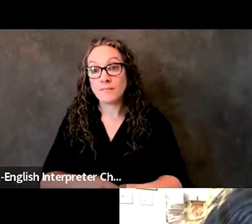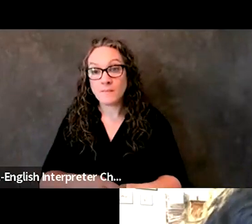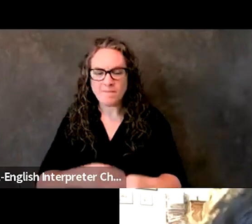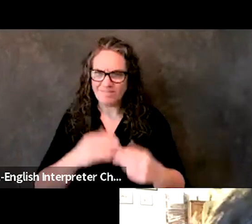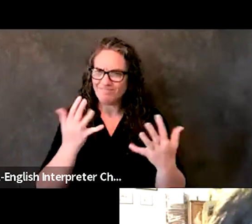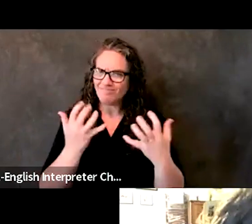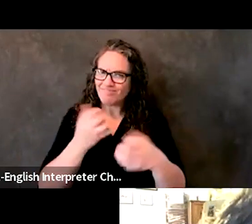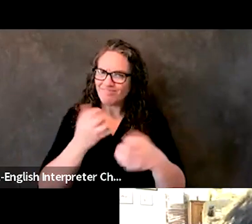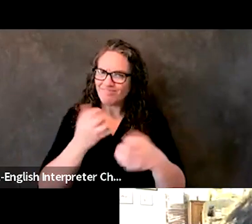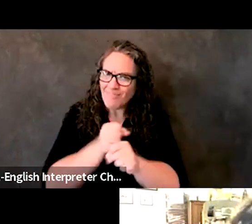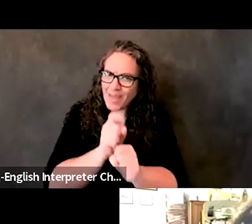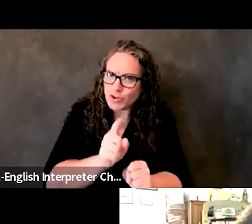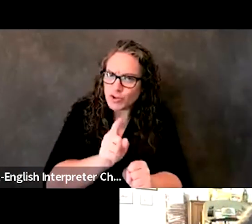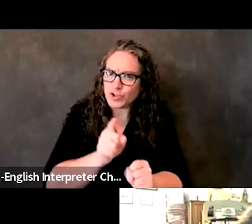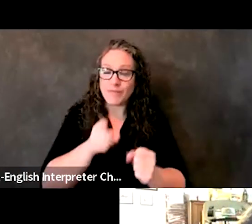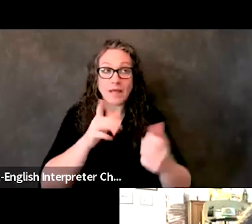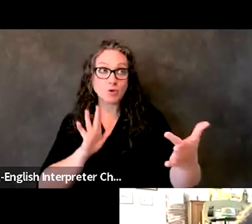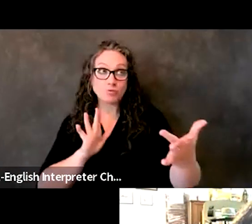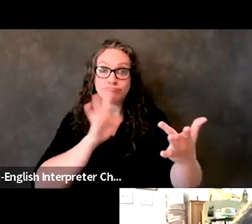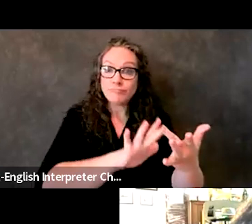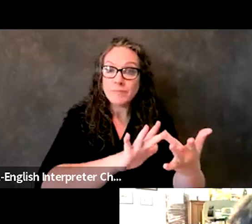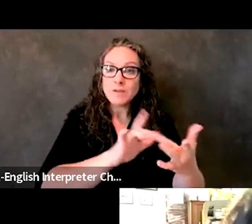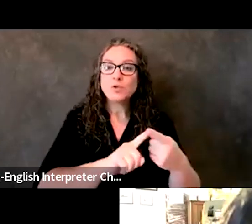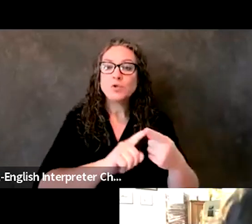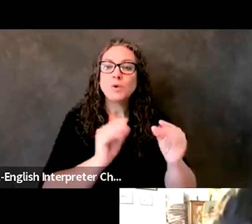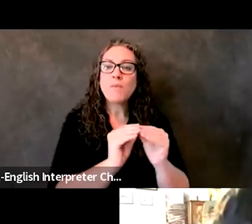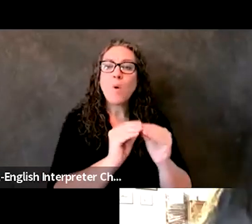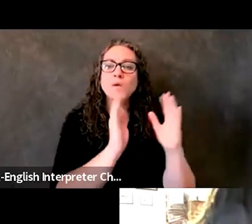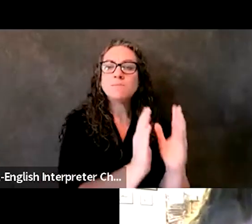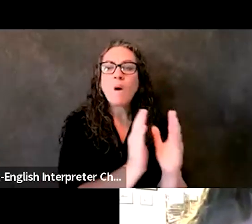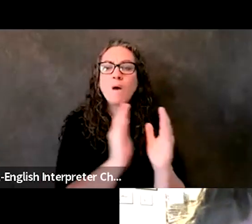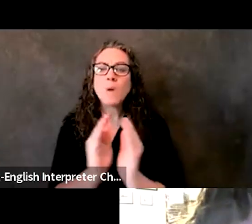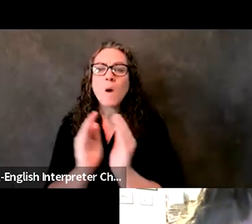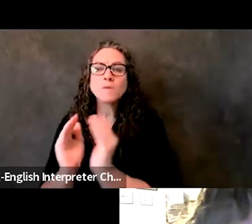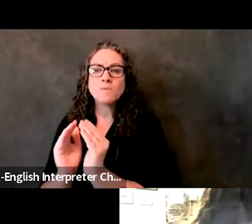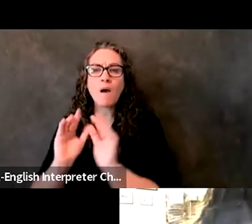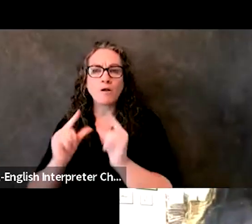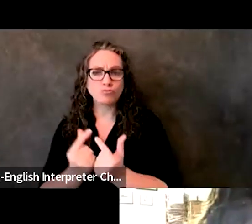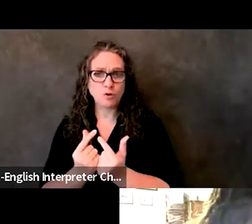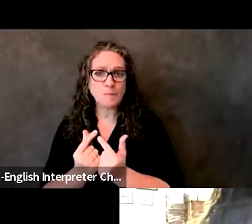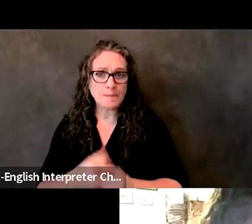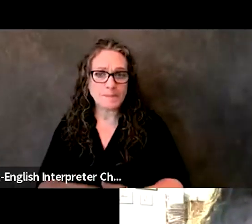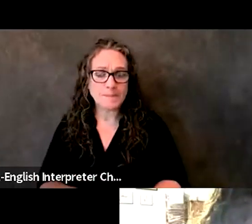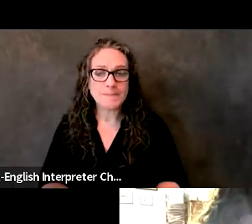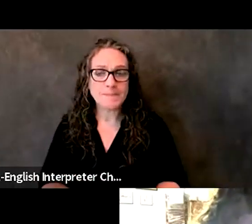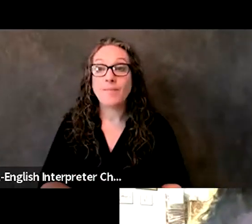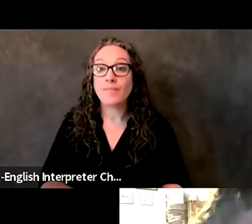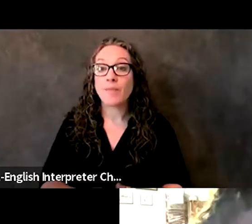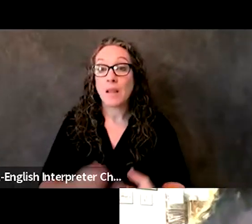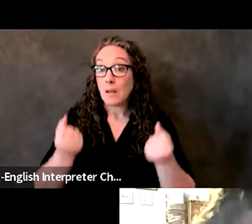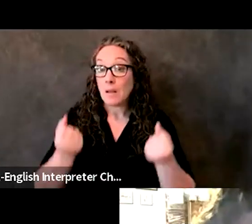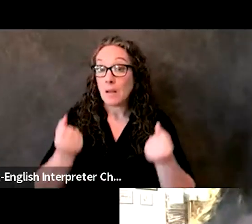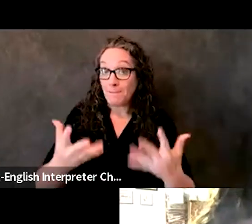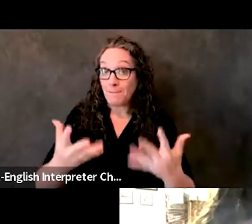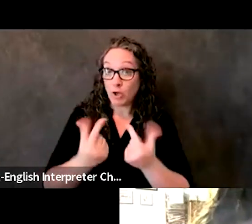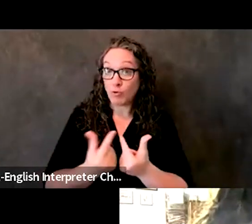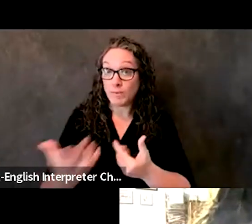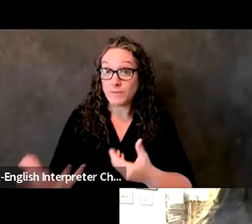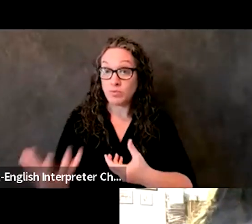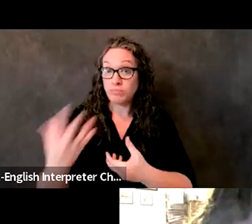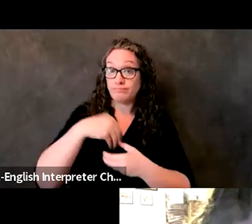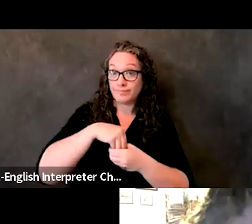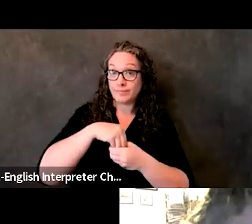out to these smaller groups as well. Uh, a lot of, a lot of the groups that became a part of our, uh, emergency